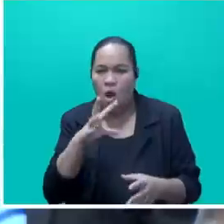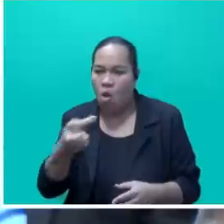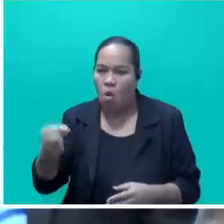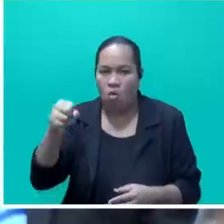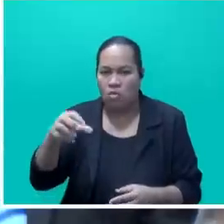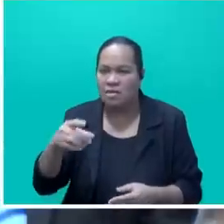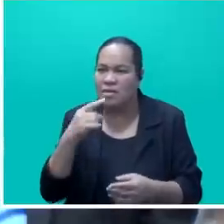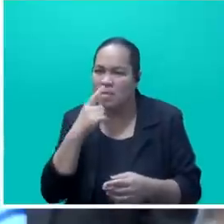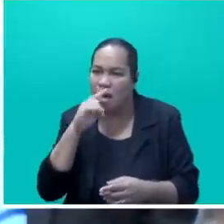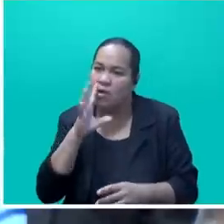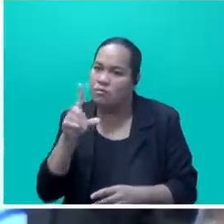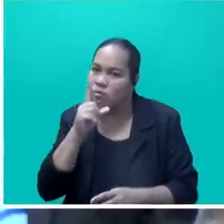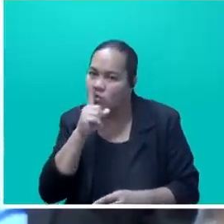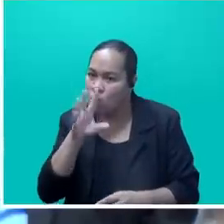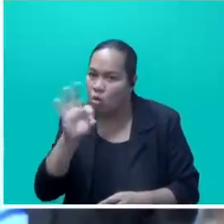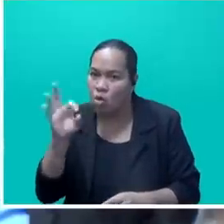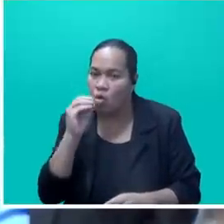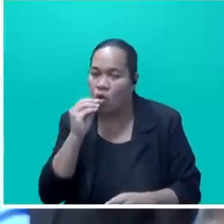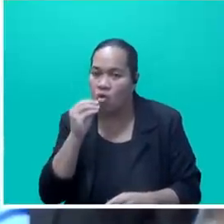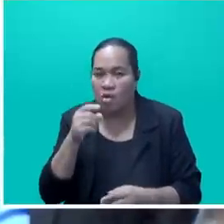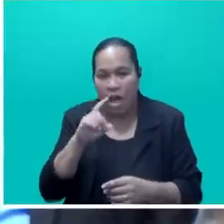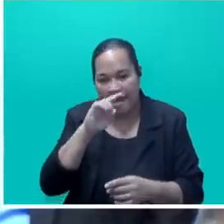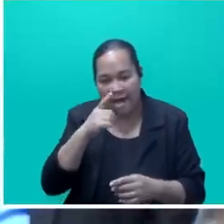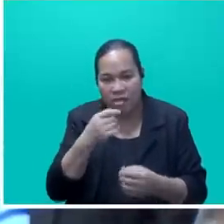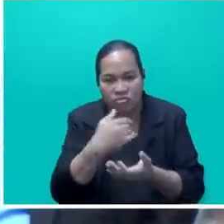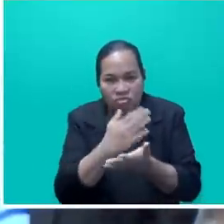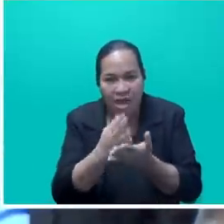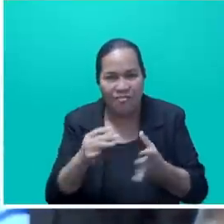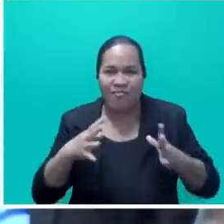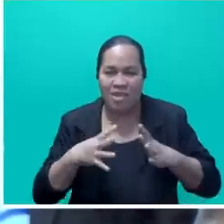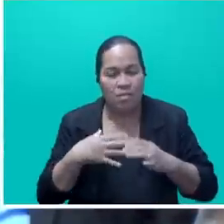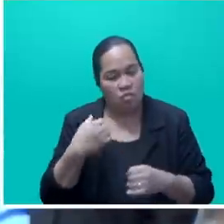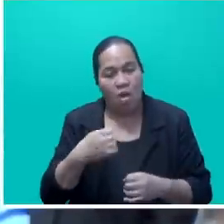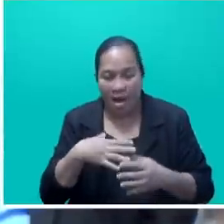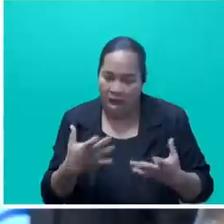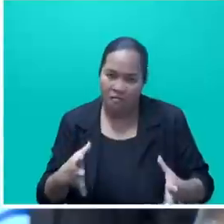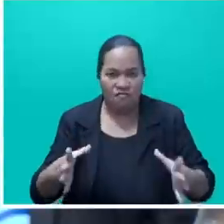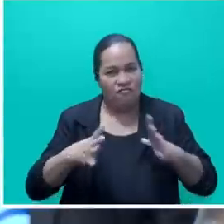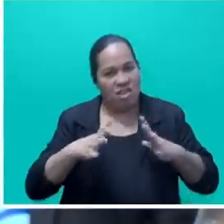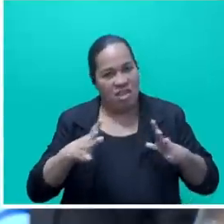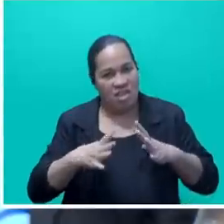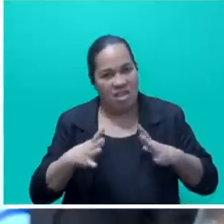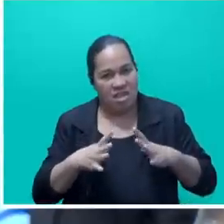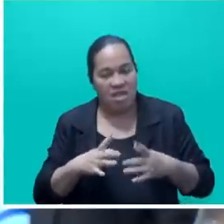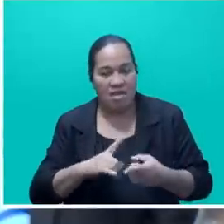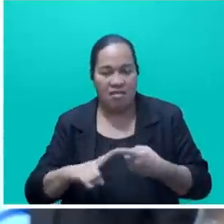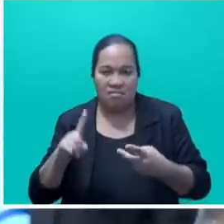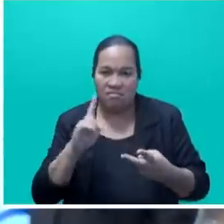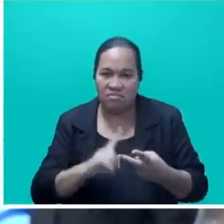safety. We will no longer deny residents the right to choose who they believe has the best civic interests.